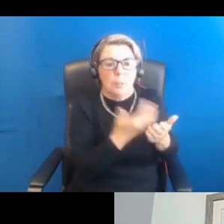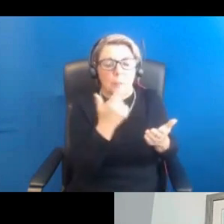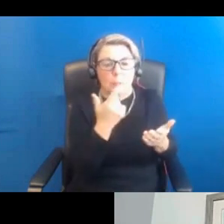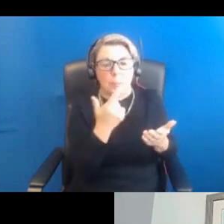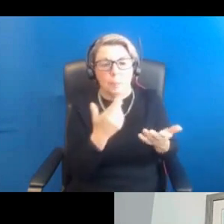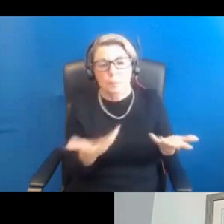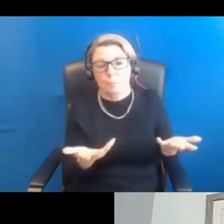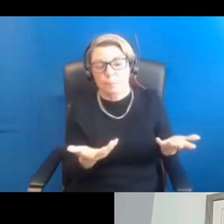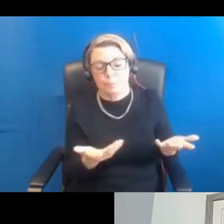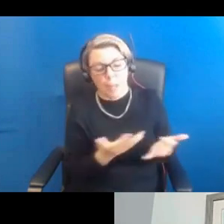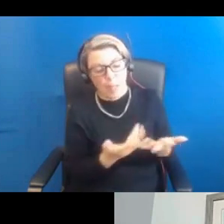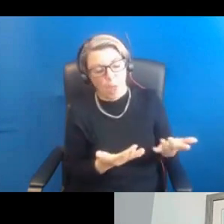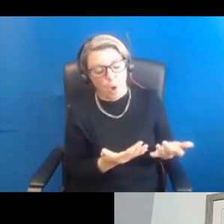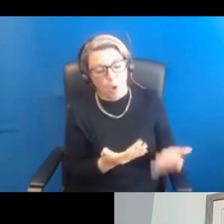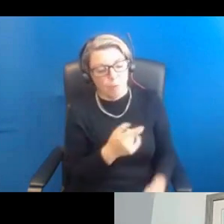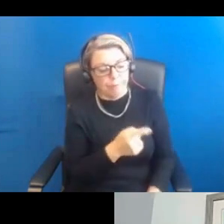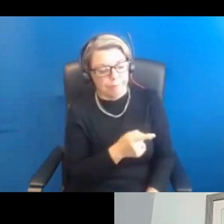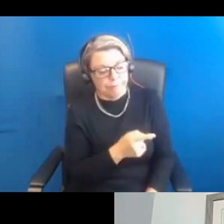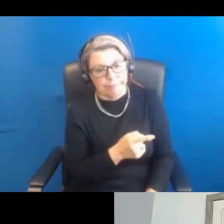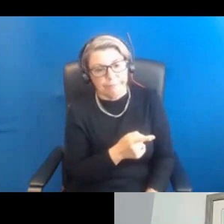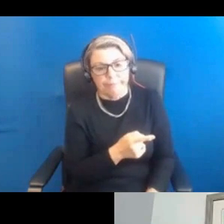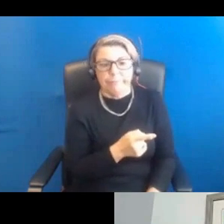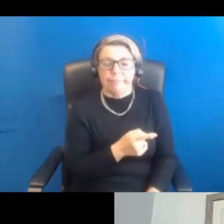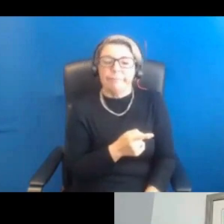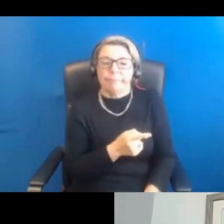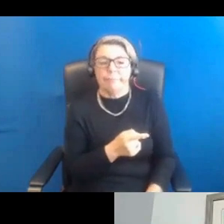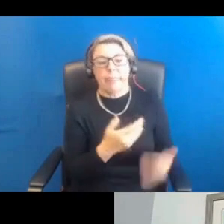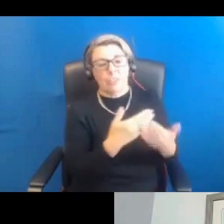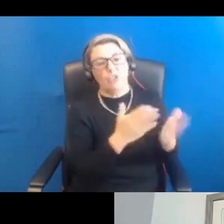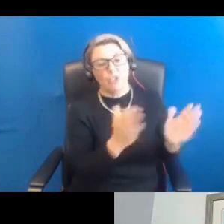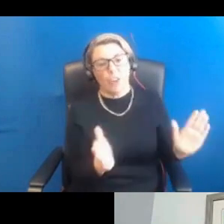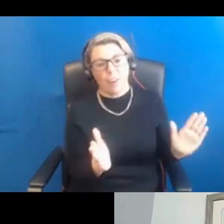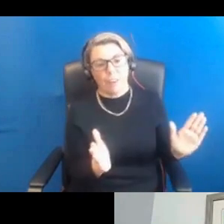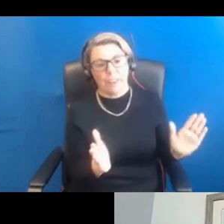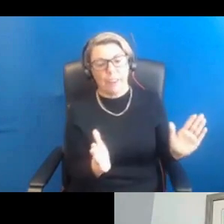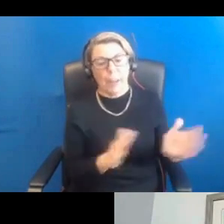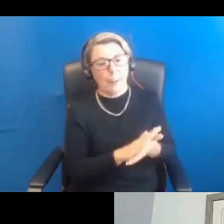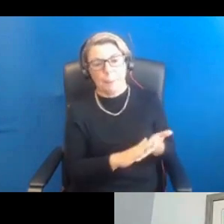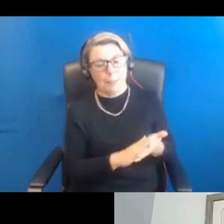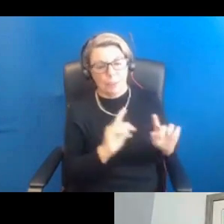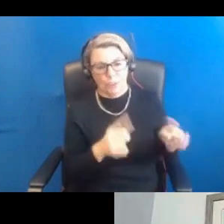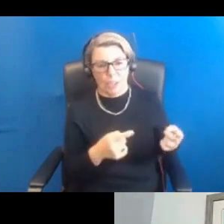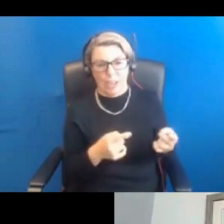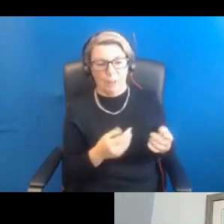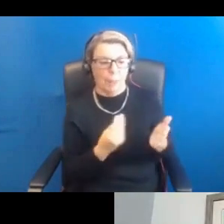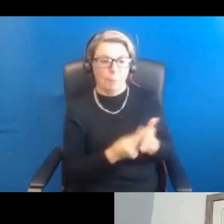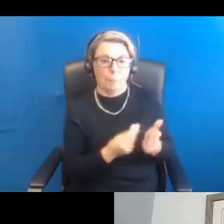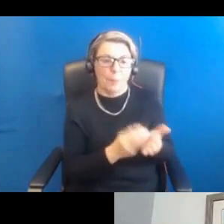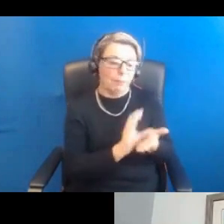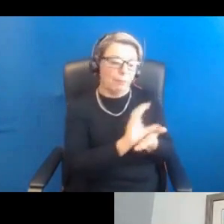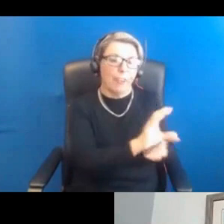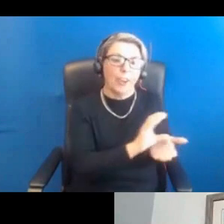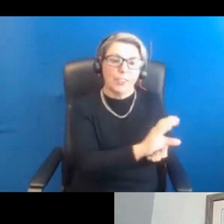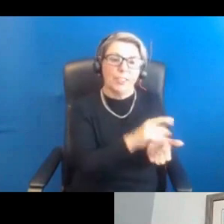these things are more generic. OK, so it's quite hard to put an awful lot of money into study that